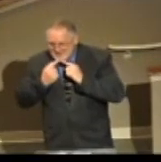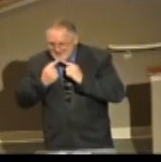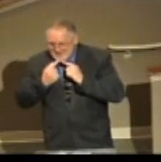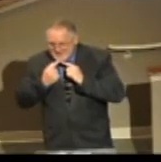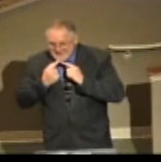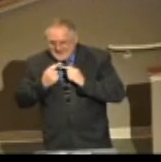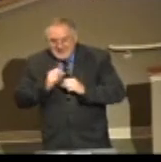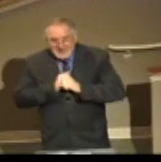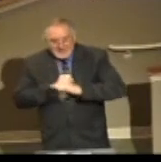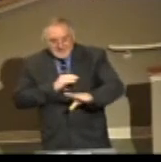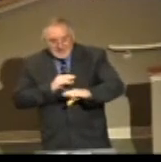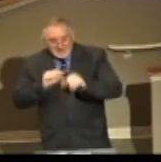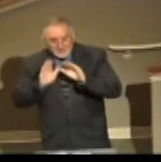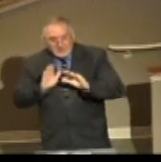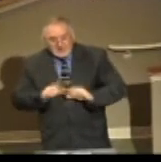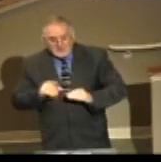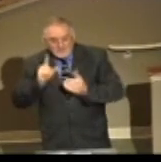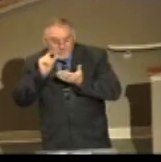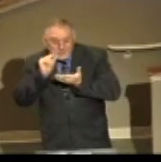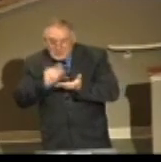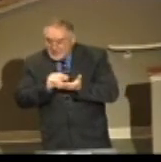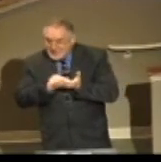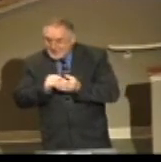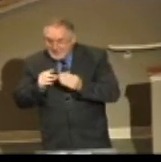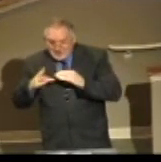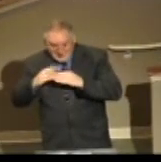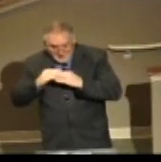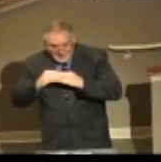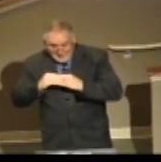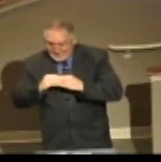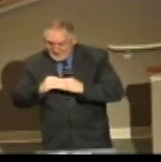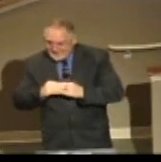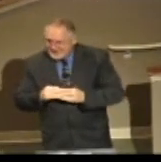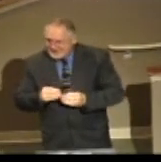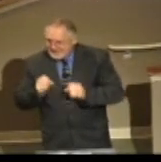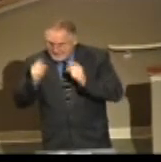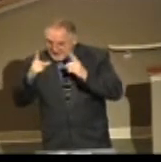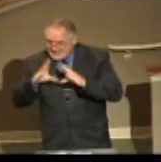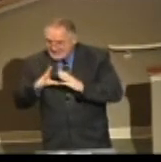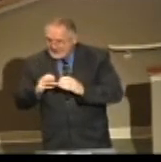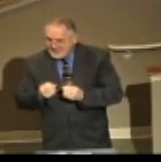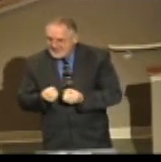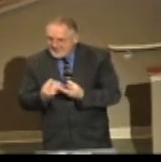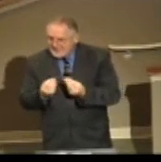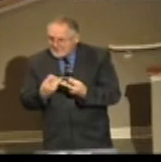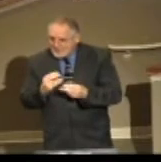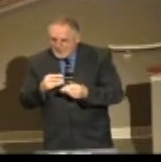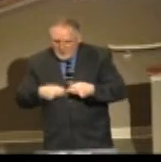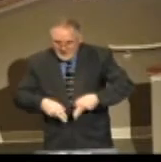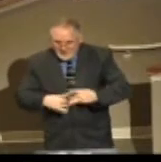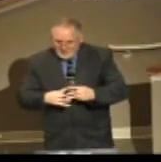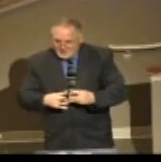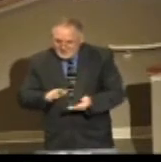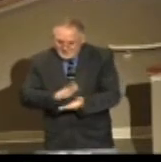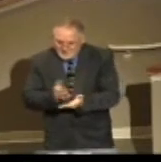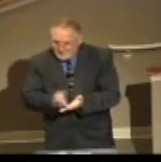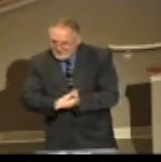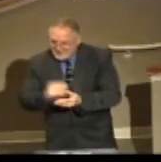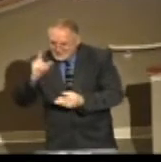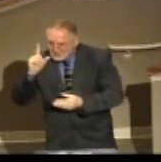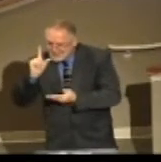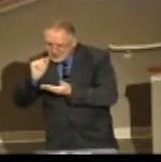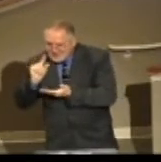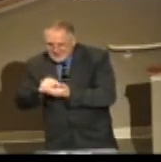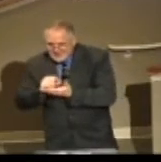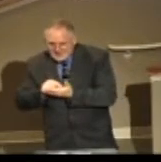wonderful chicken sandwich. It's amazing how many new ways you can fix chicken. Every week, someone's got it new. Every week,